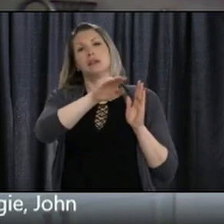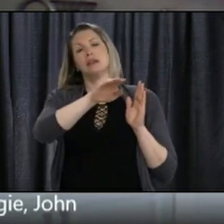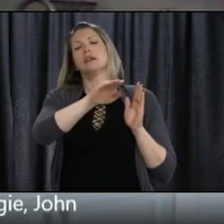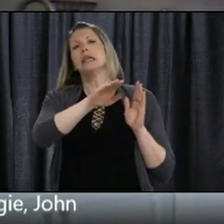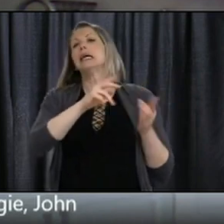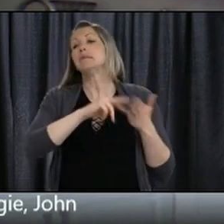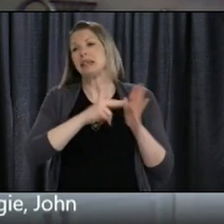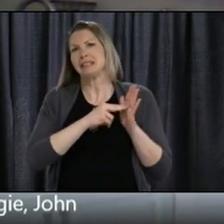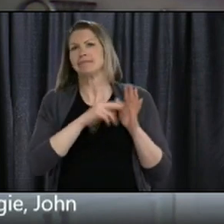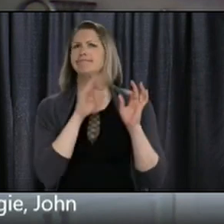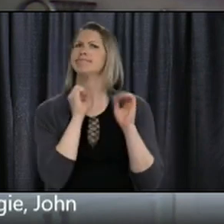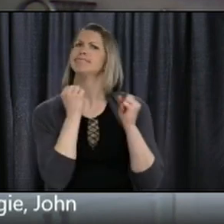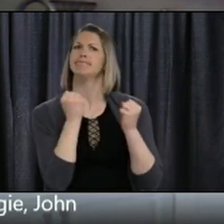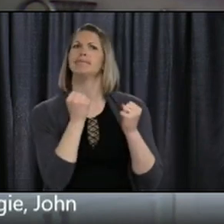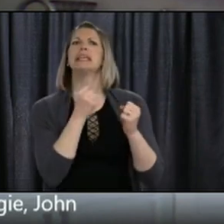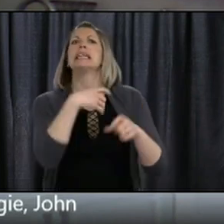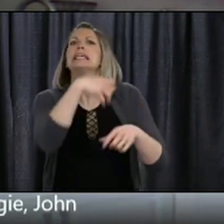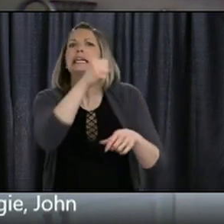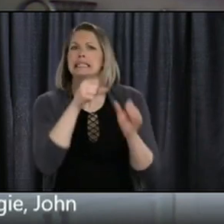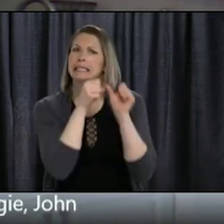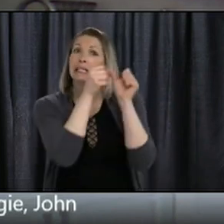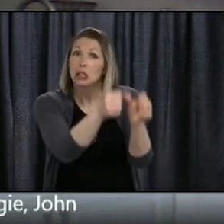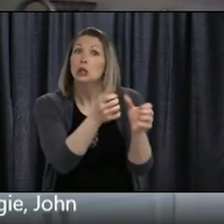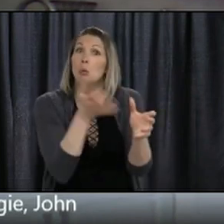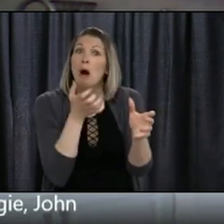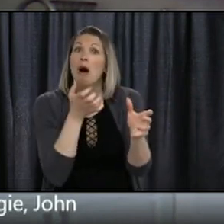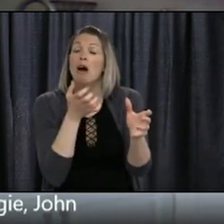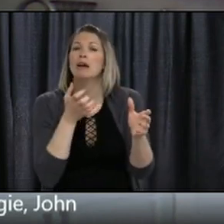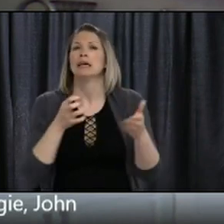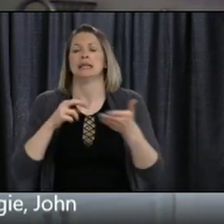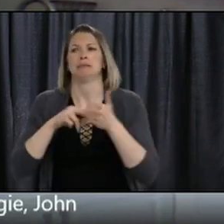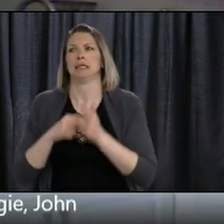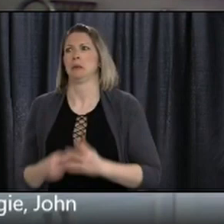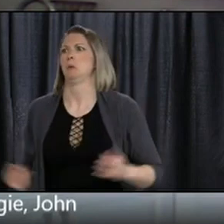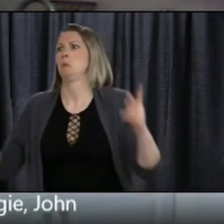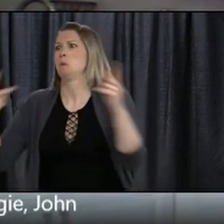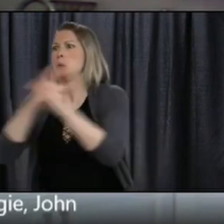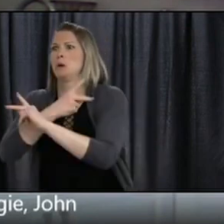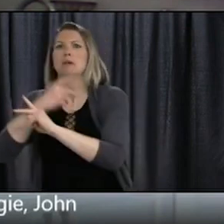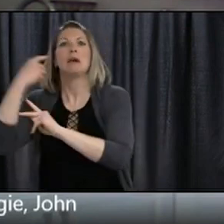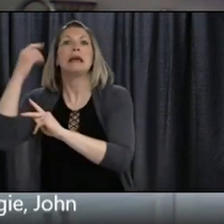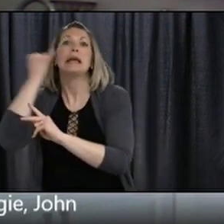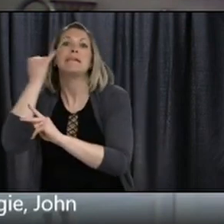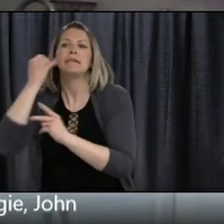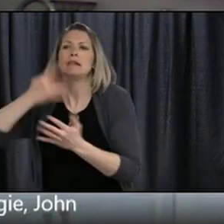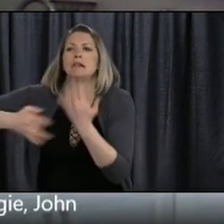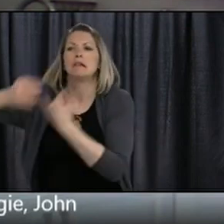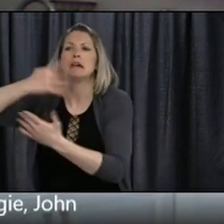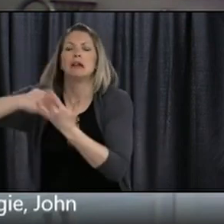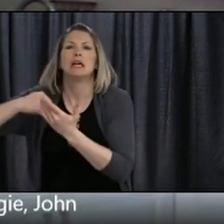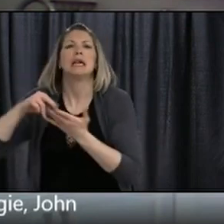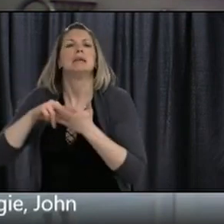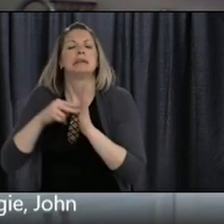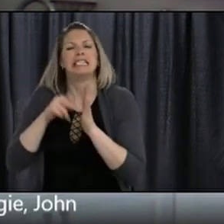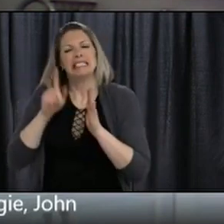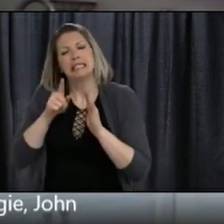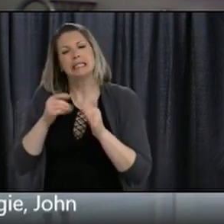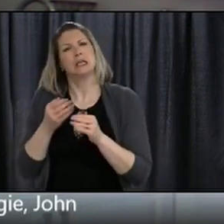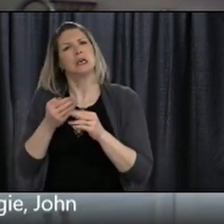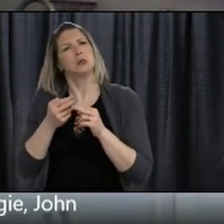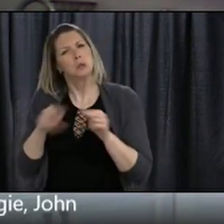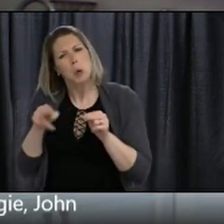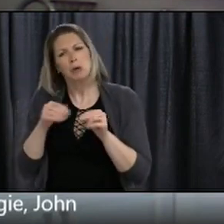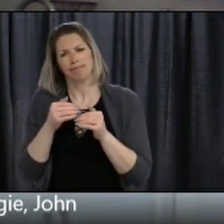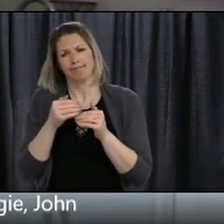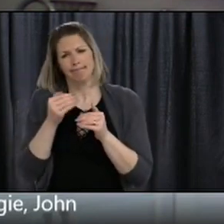step-wise plan. It is slow, and it allows things to be evaluated between each step, so that if there is